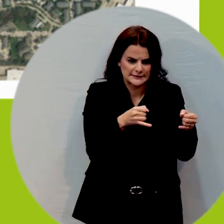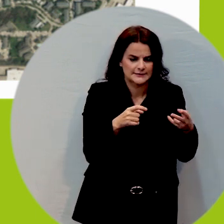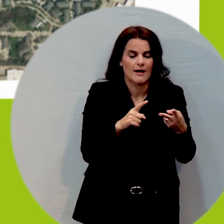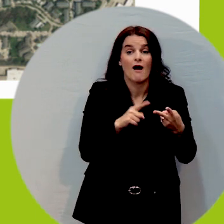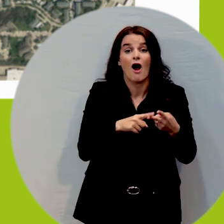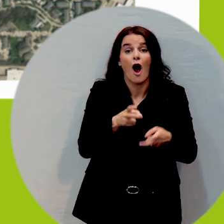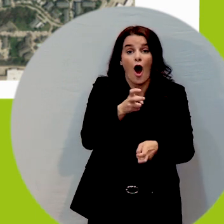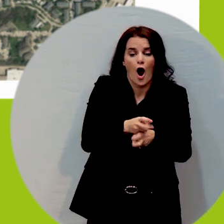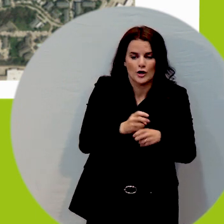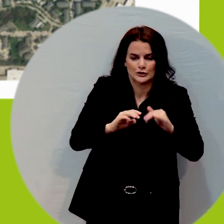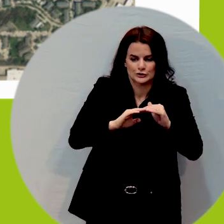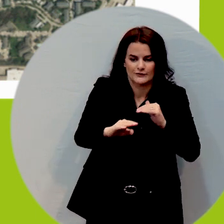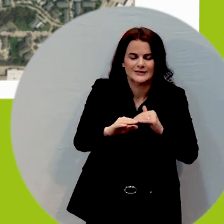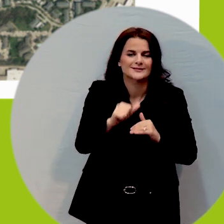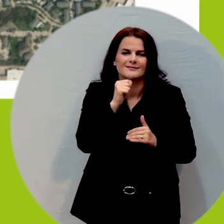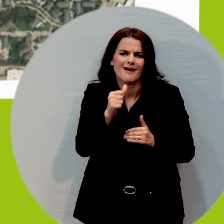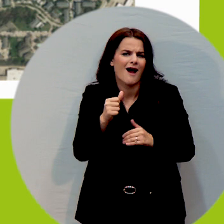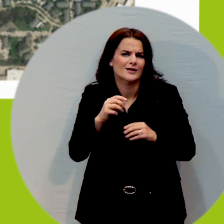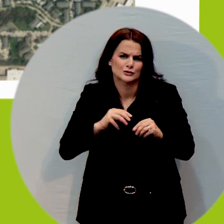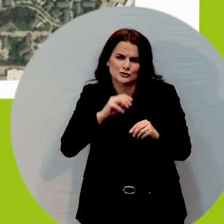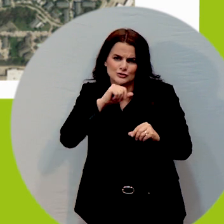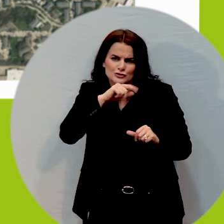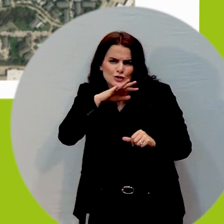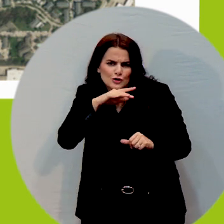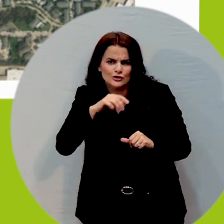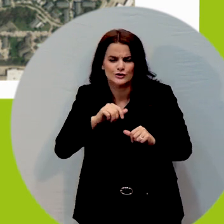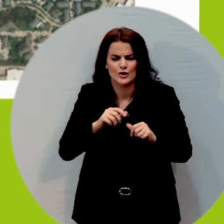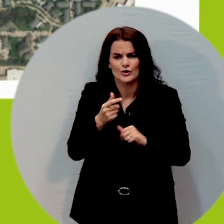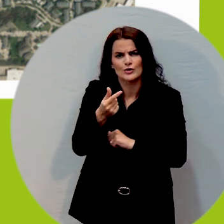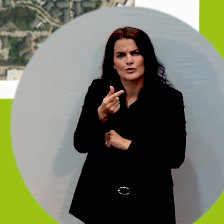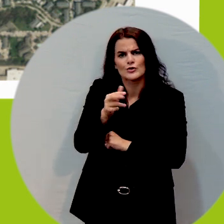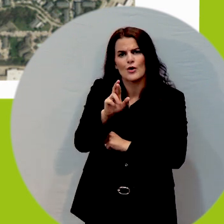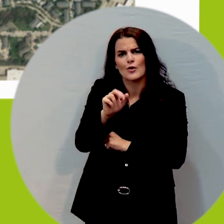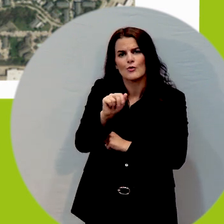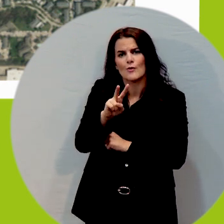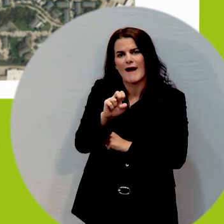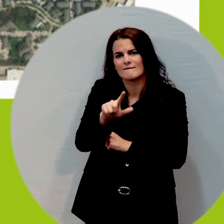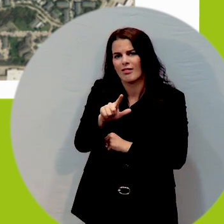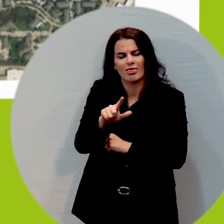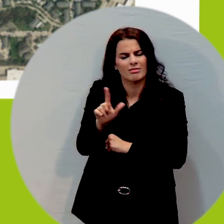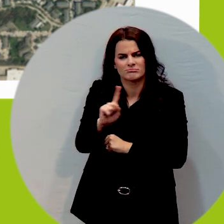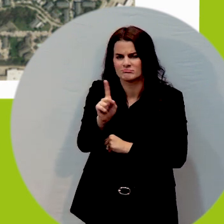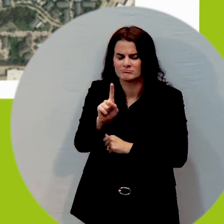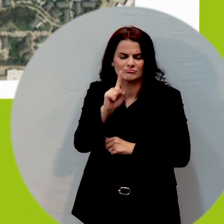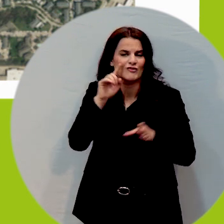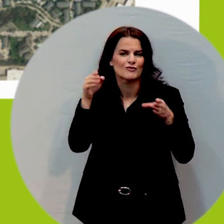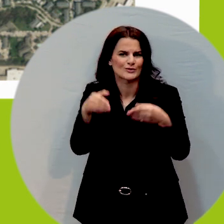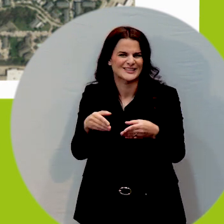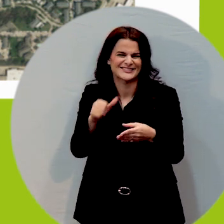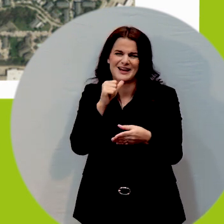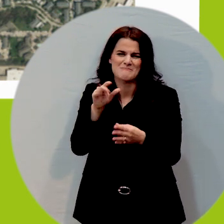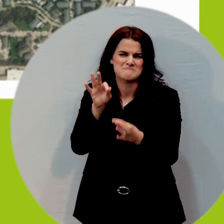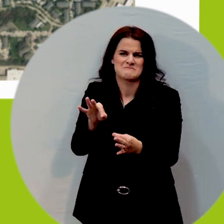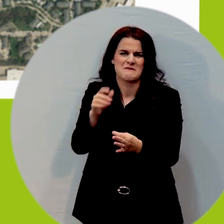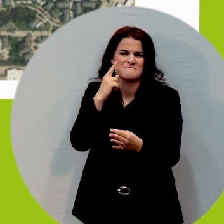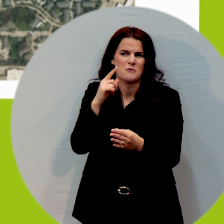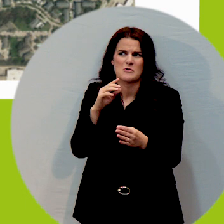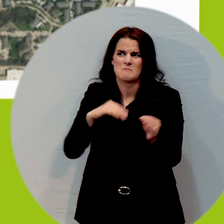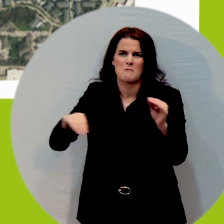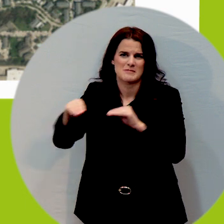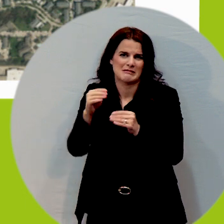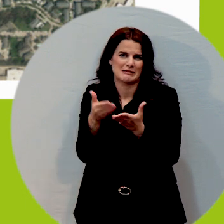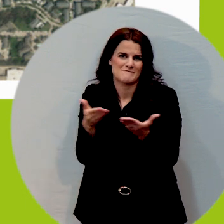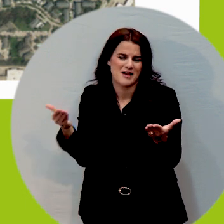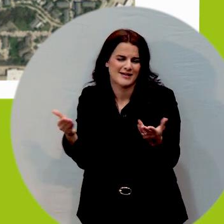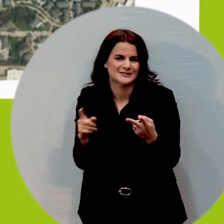dirt or gravel which would inherently be not ideal for someone who is using a mobility device